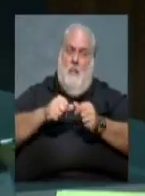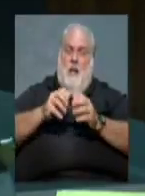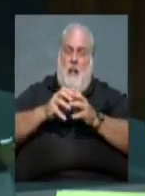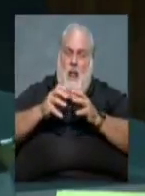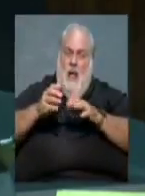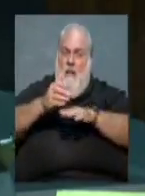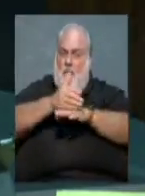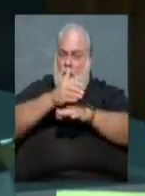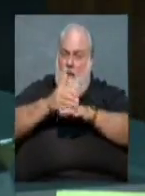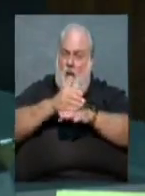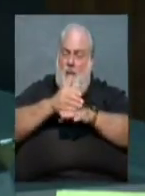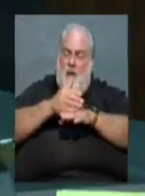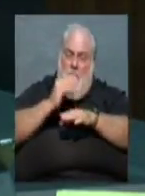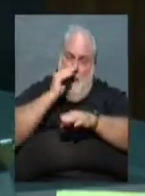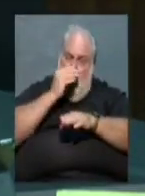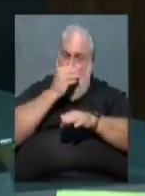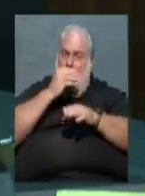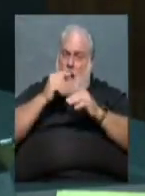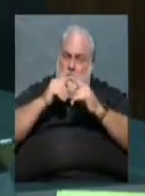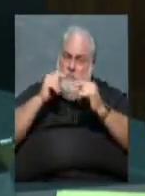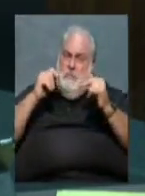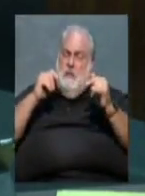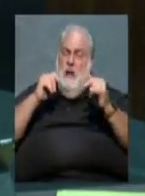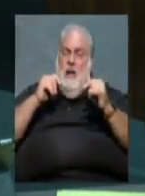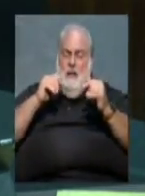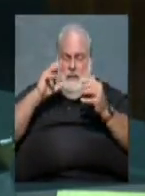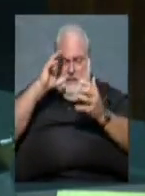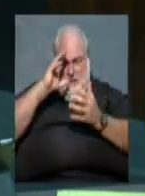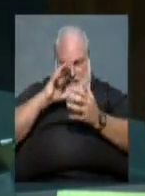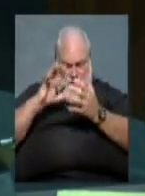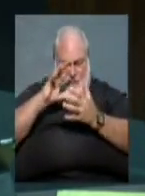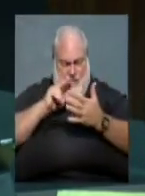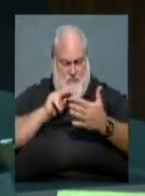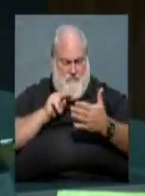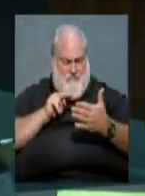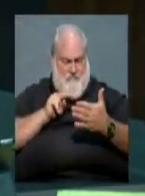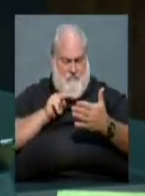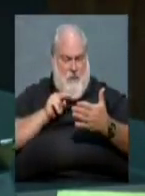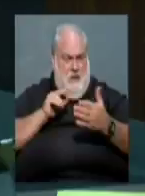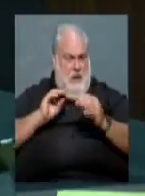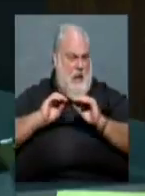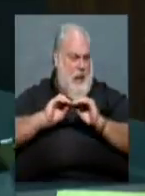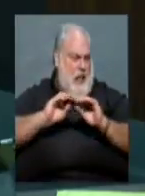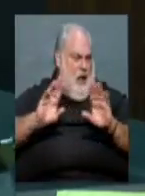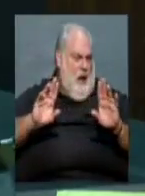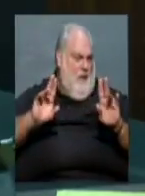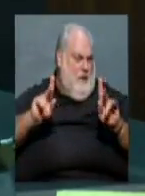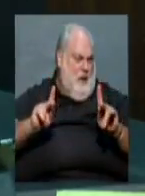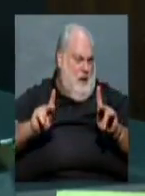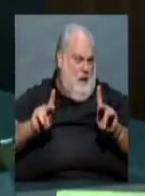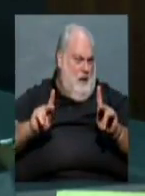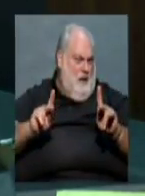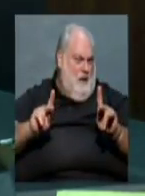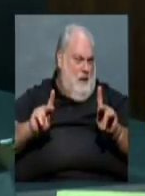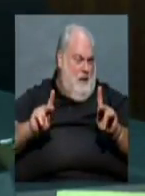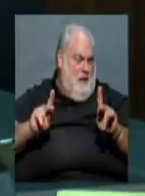the thing that was confusing to me a little bit, and maybe you just cleared it up for me, it looked like